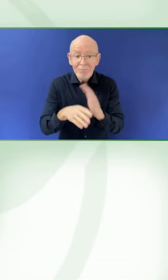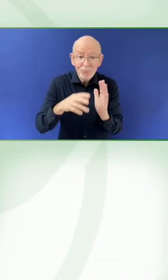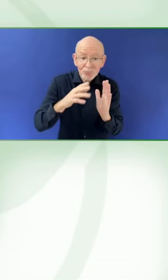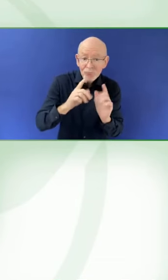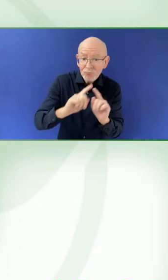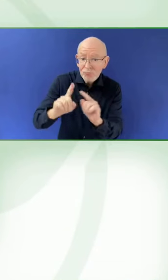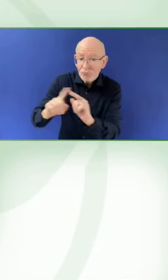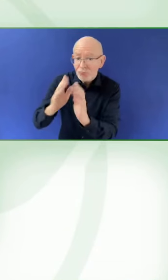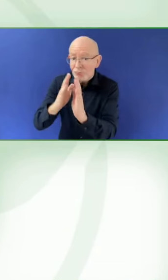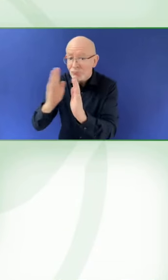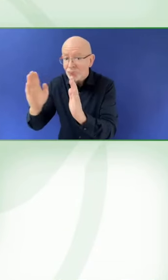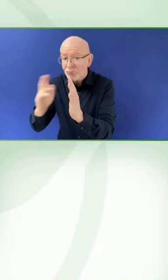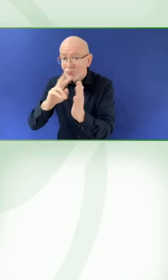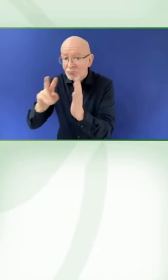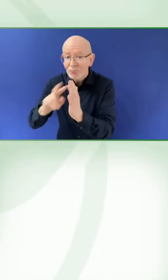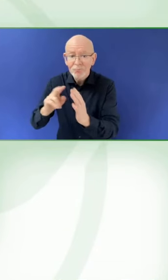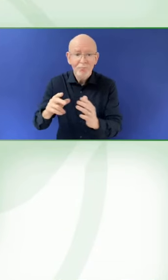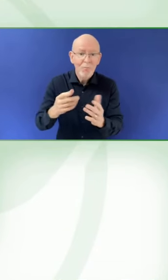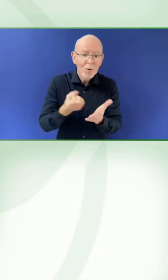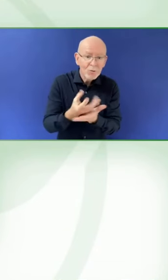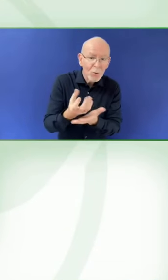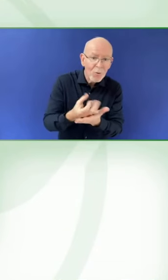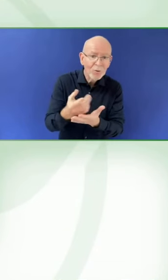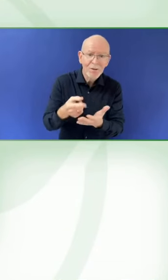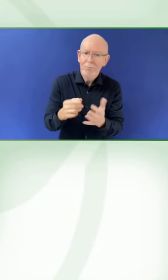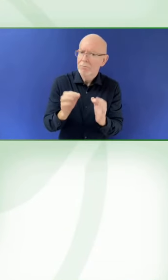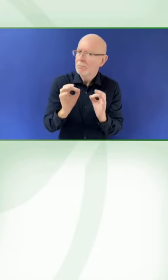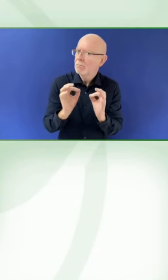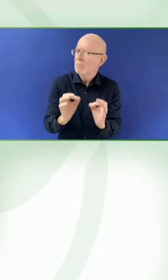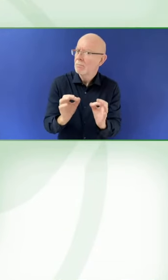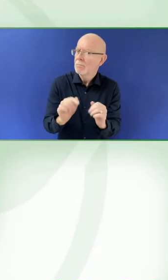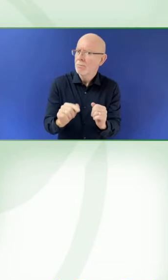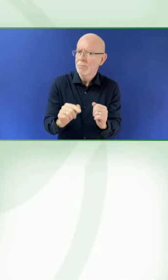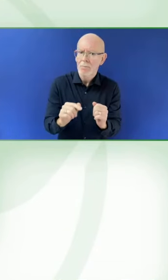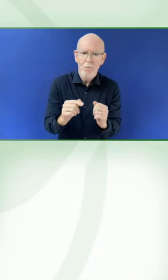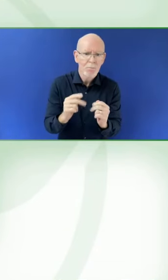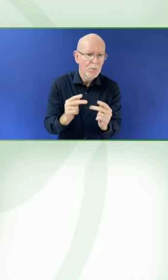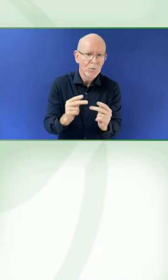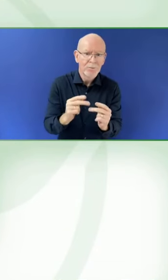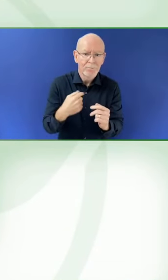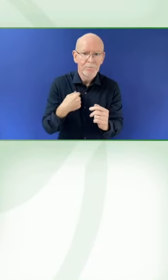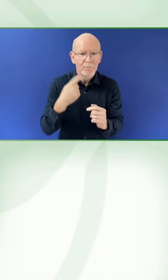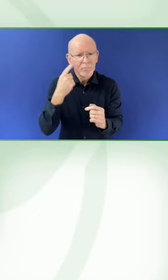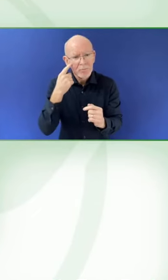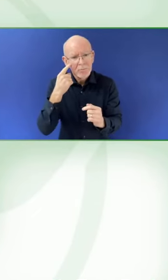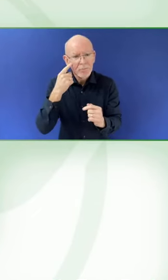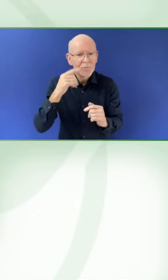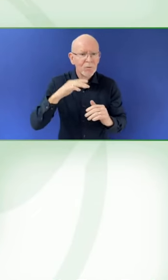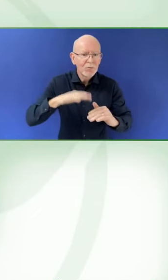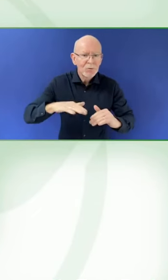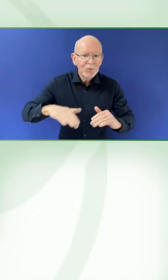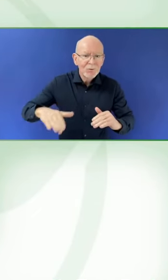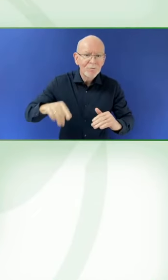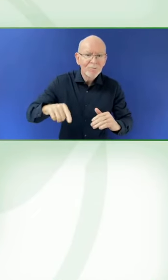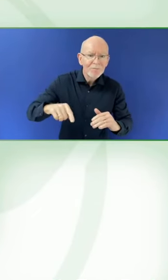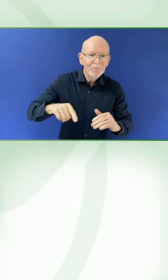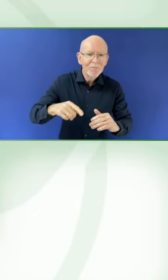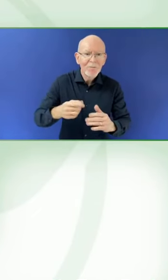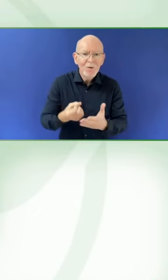Of course, as Microsoft, we do as much as we can on accessible formats for text documents,